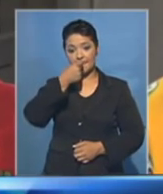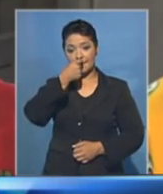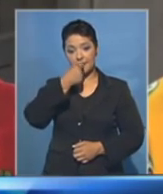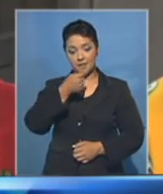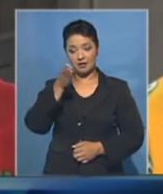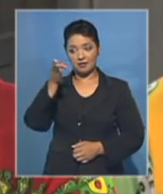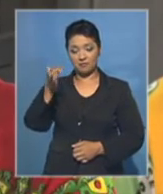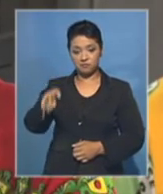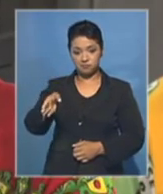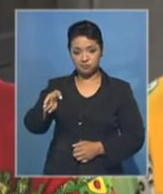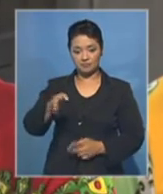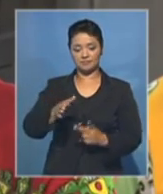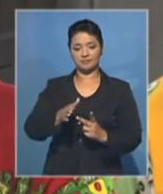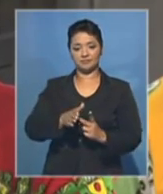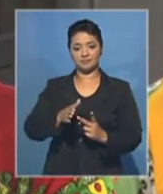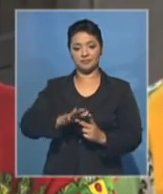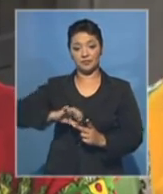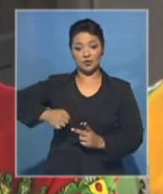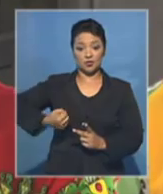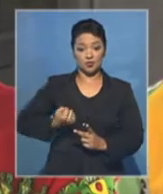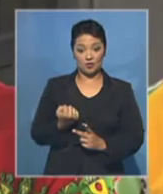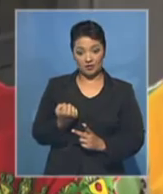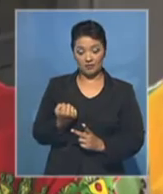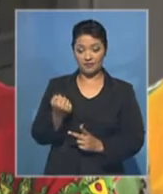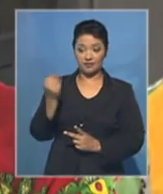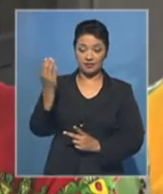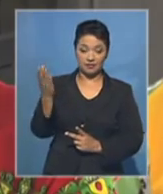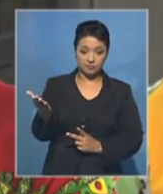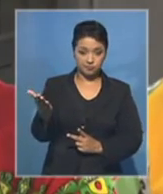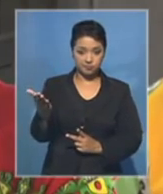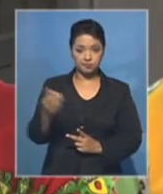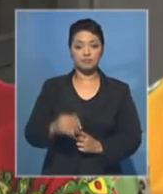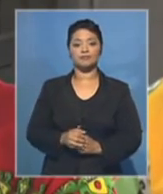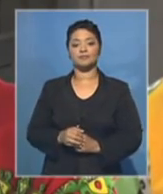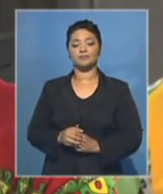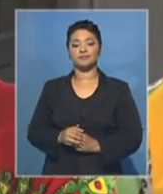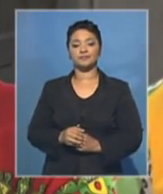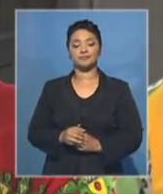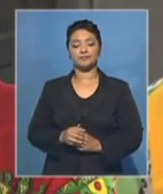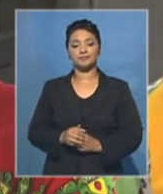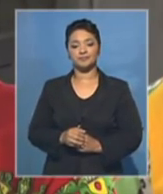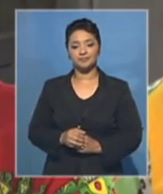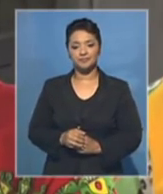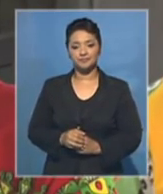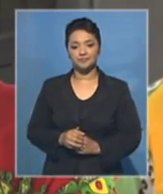in front of the First Lady, Dr. Grace Mugabe,